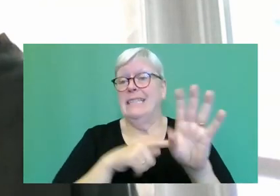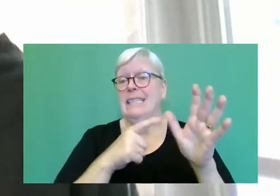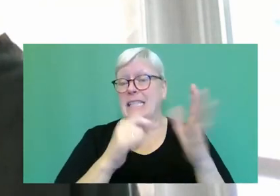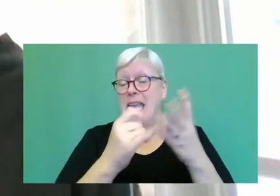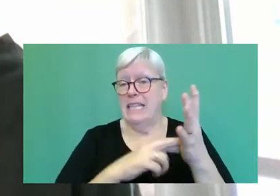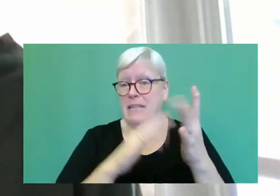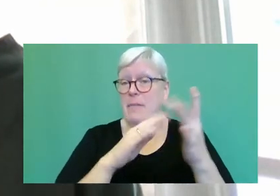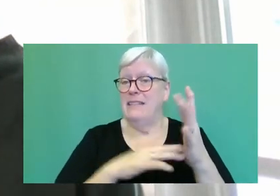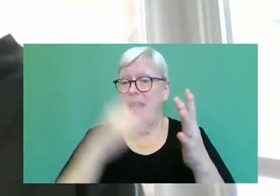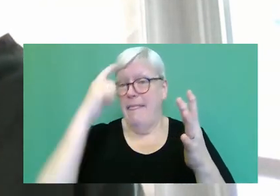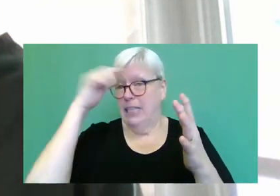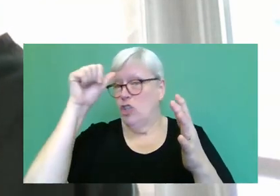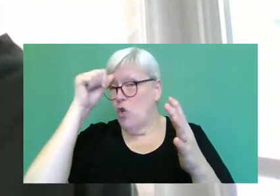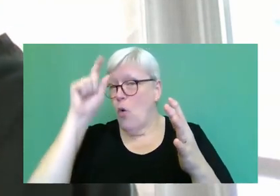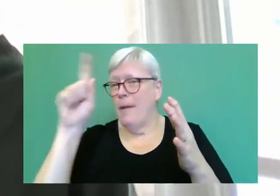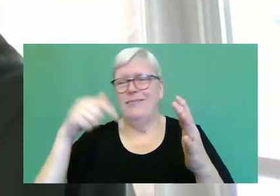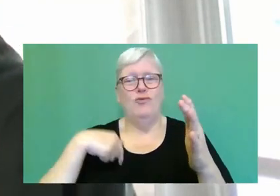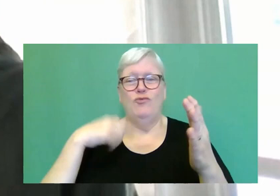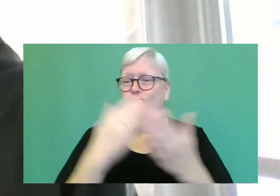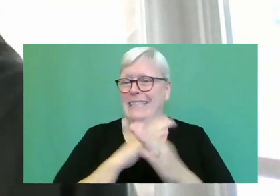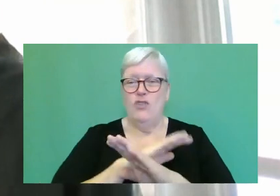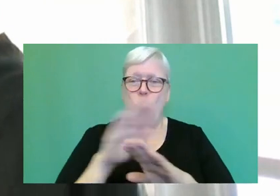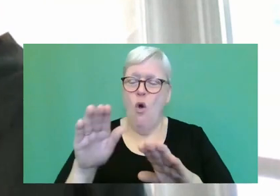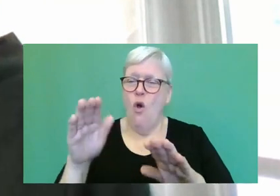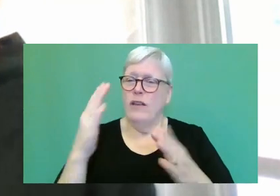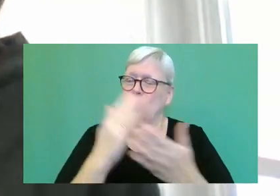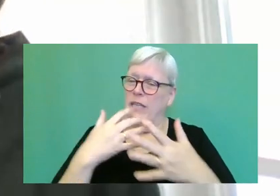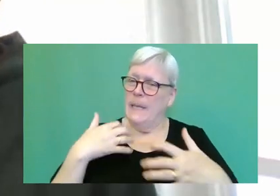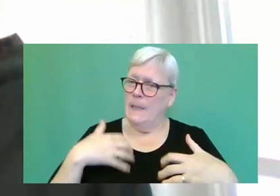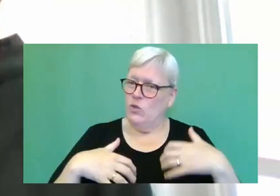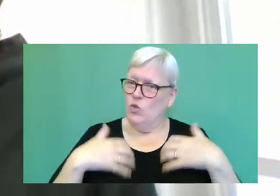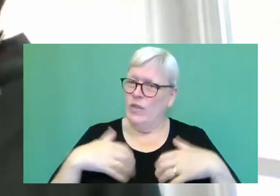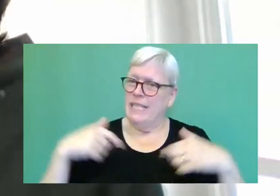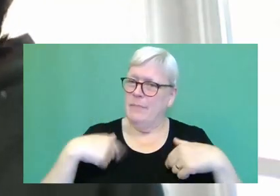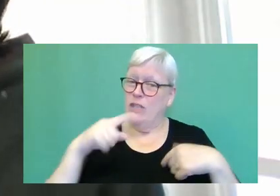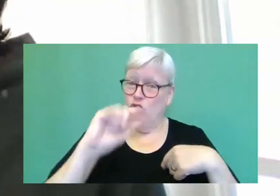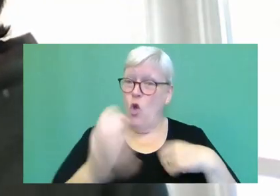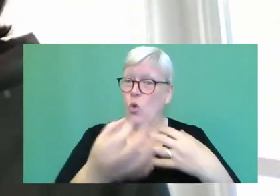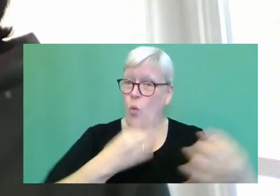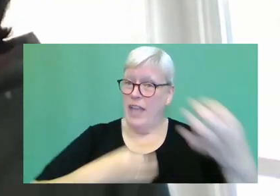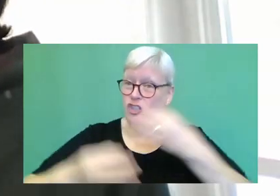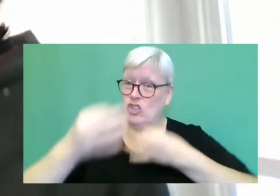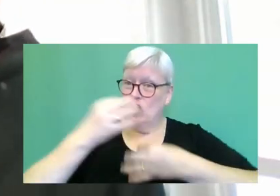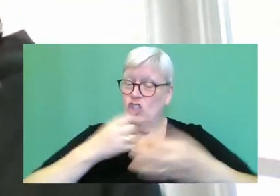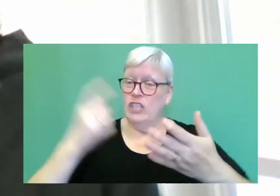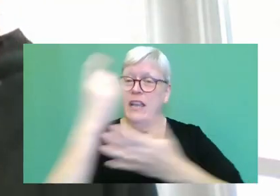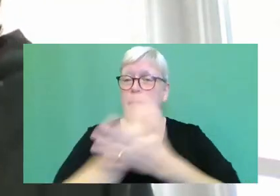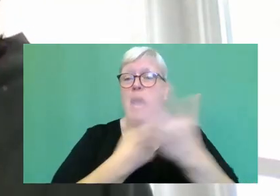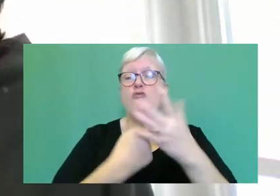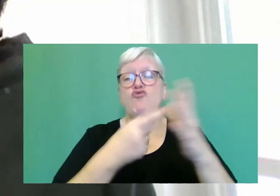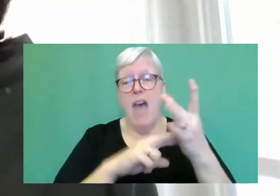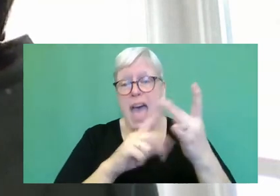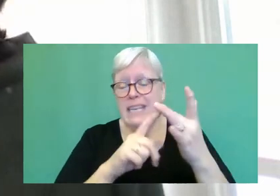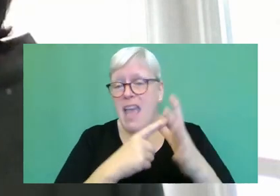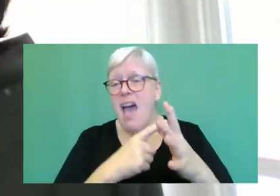that's what really interests me in those questions that you're posing around both Rania and Anissa. And